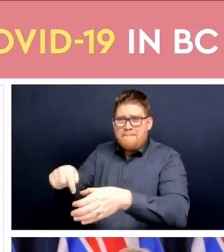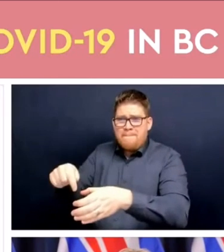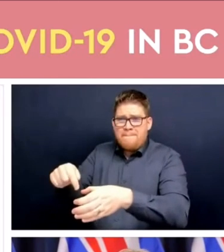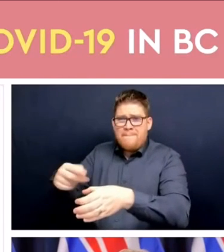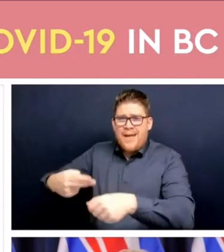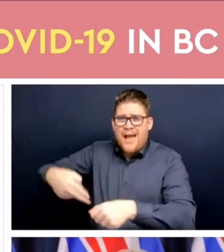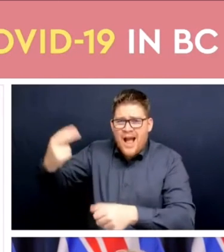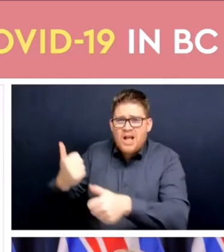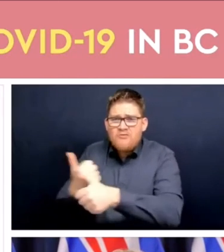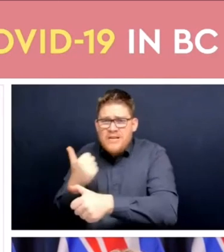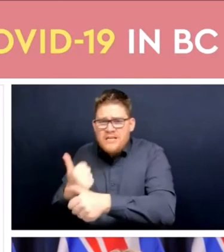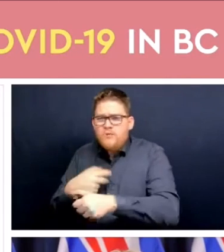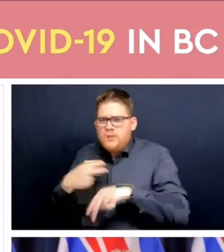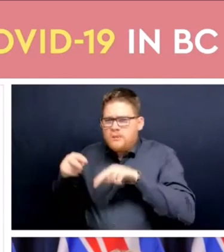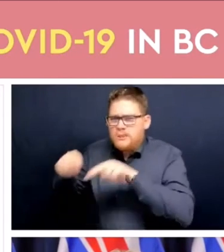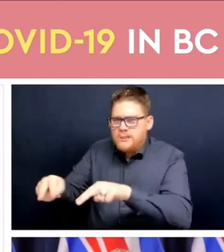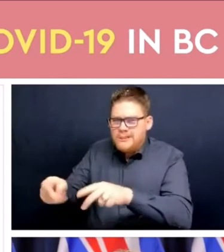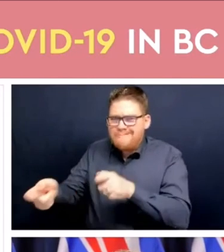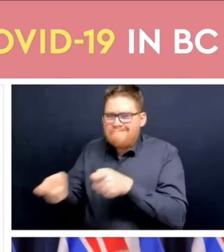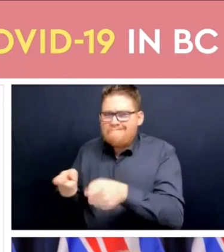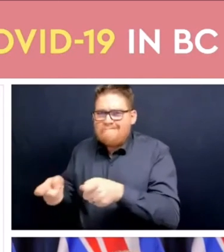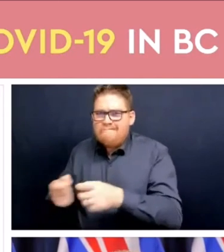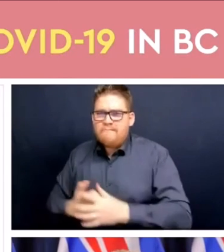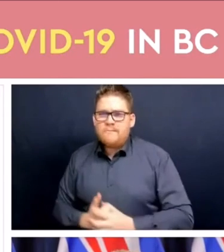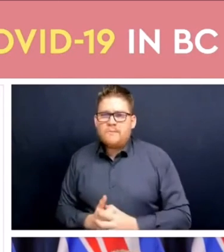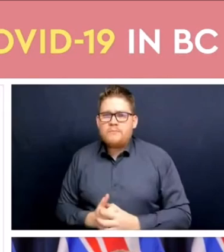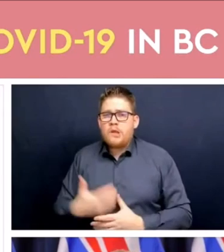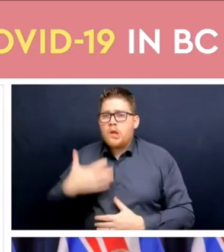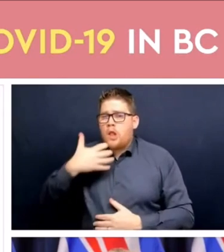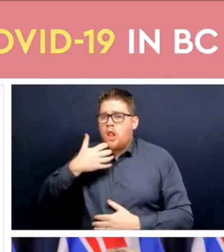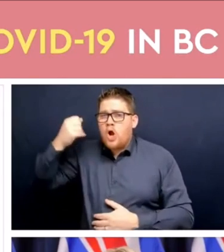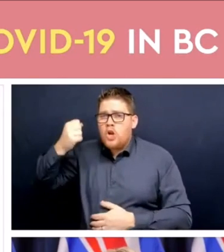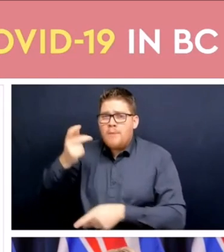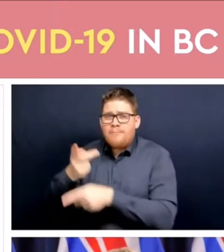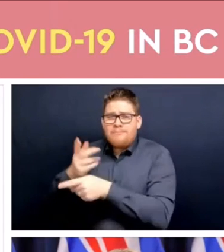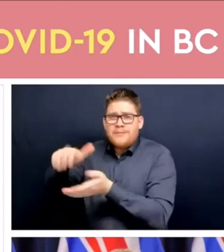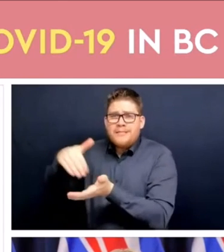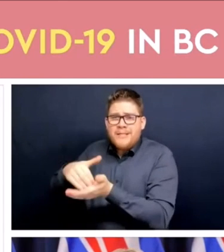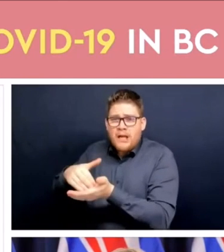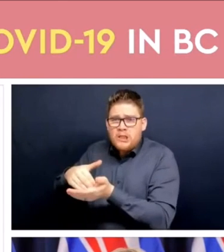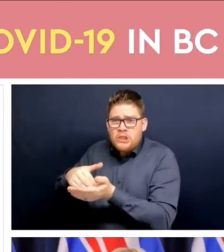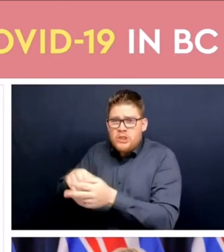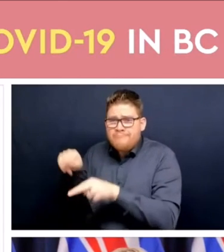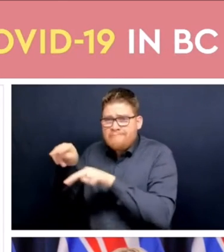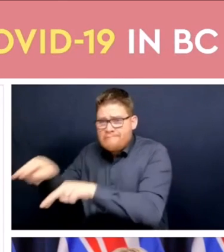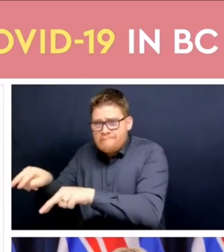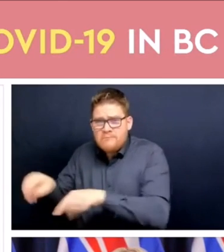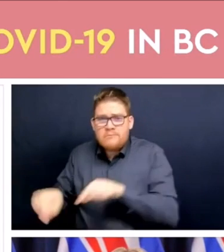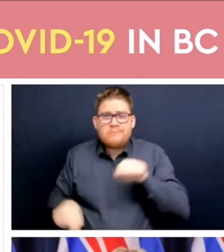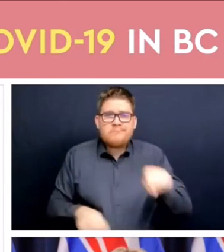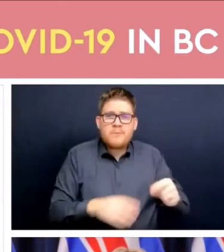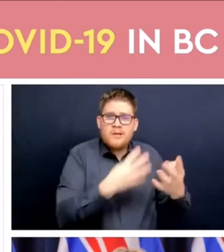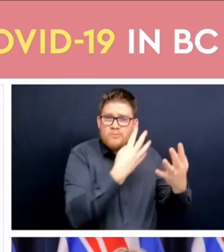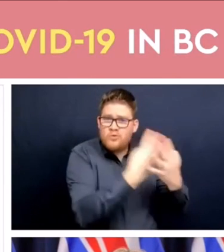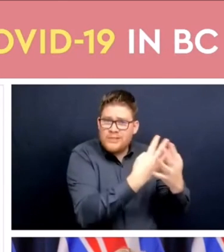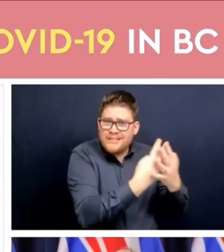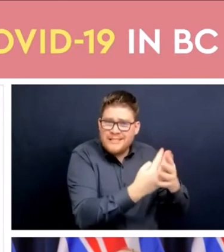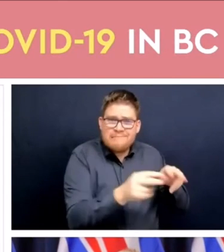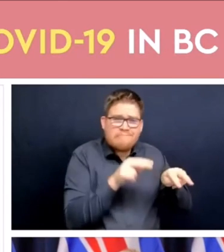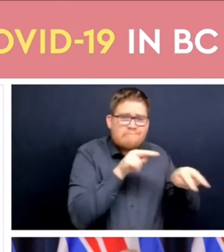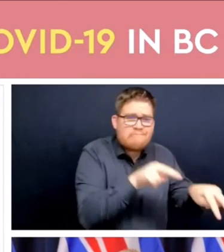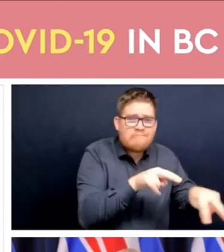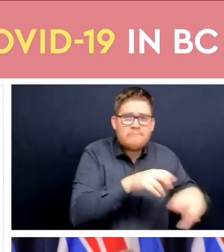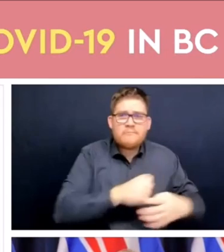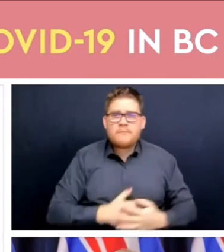risk of serious illness whether it's long-term care or corrections or others and increasingly we have another tool of treatment that